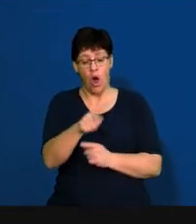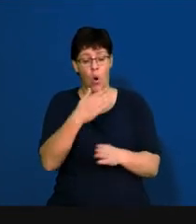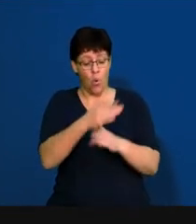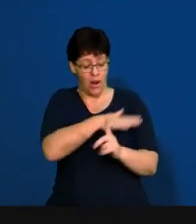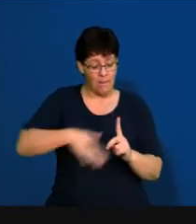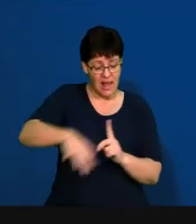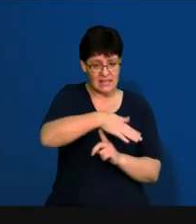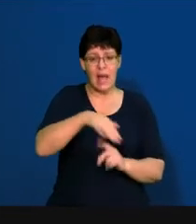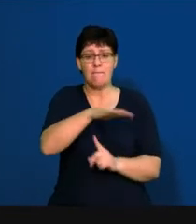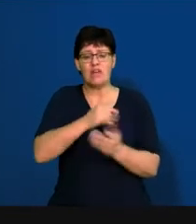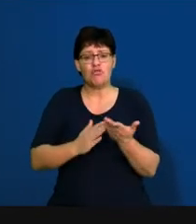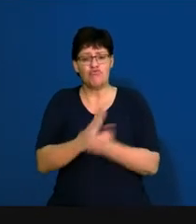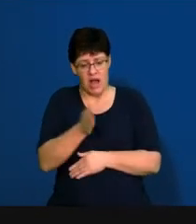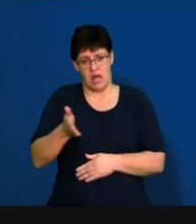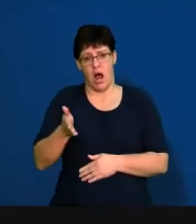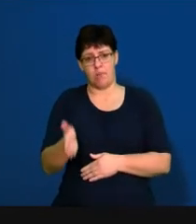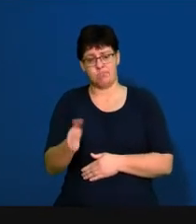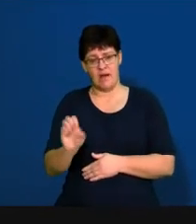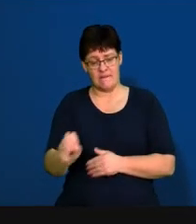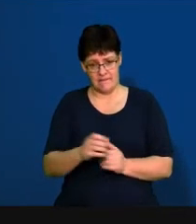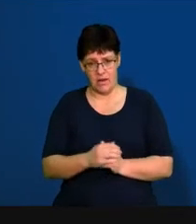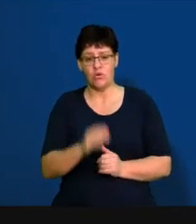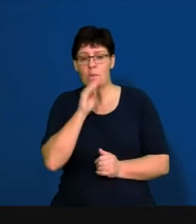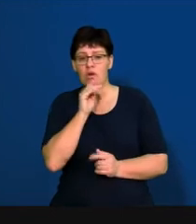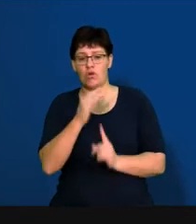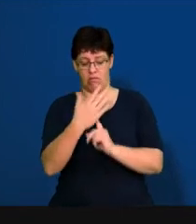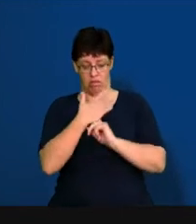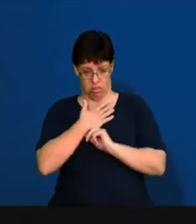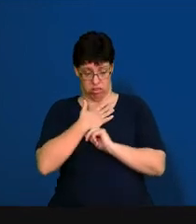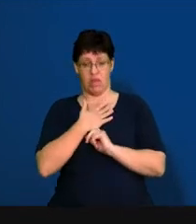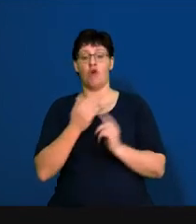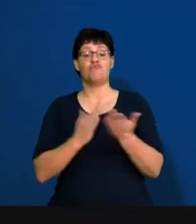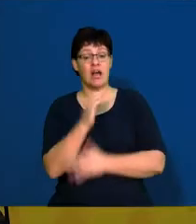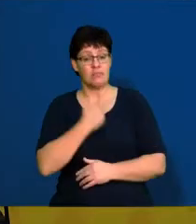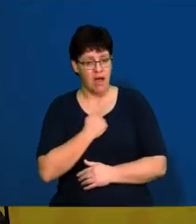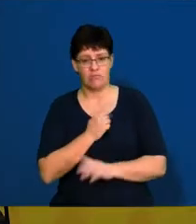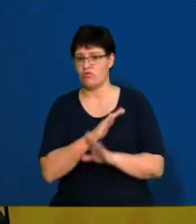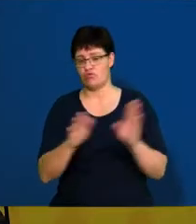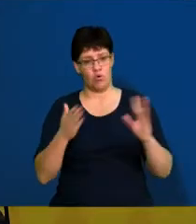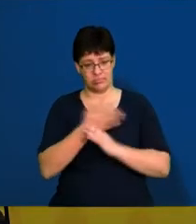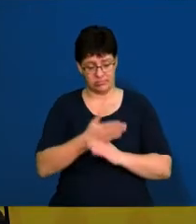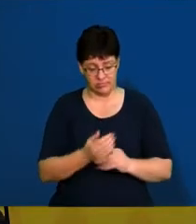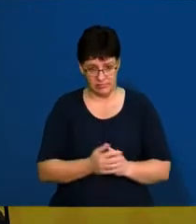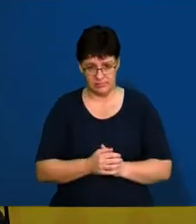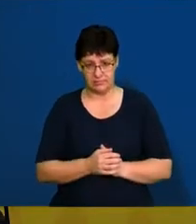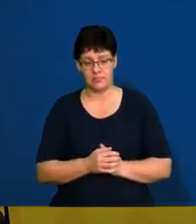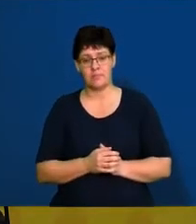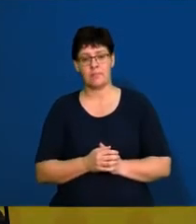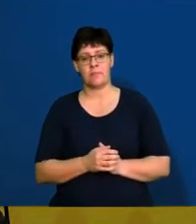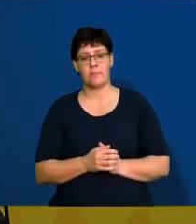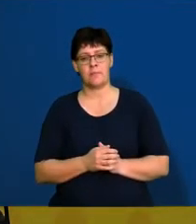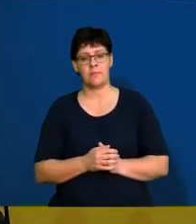of the employees. So we've got make sure that no one's rights are infringed upon.